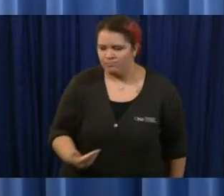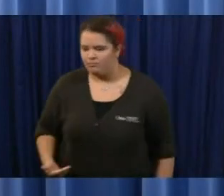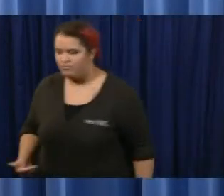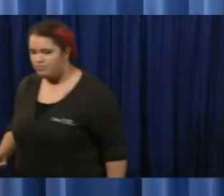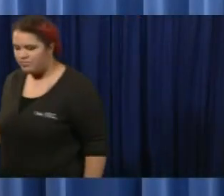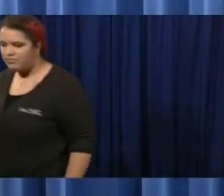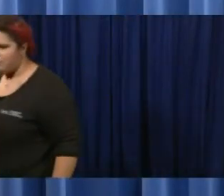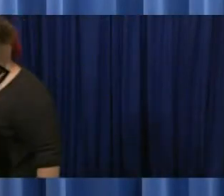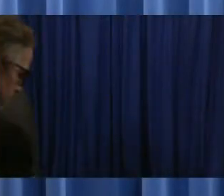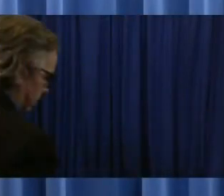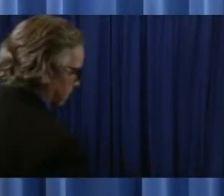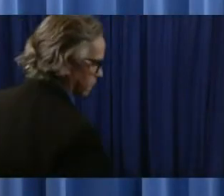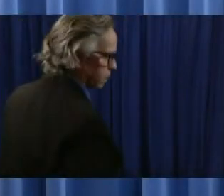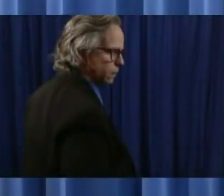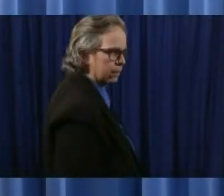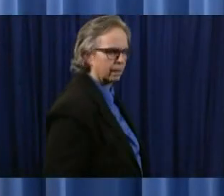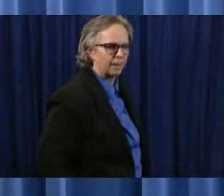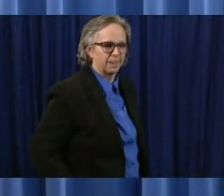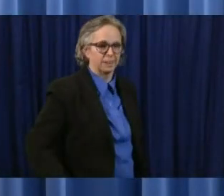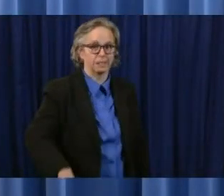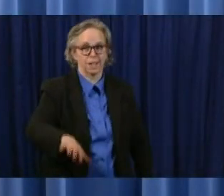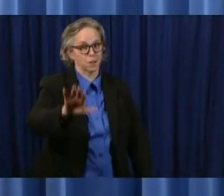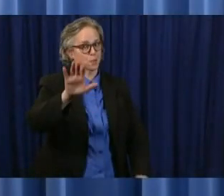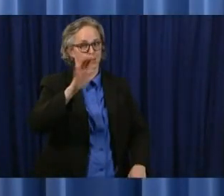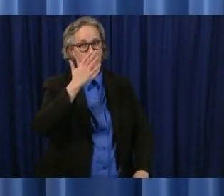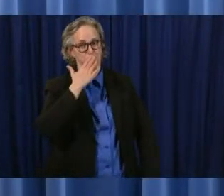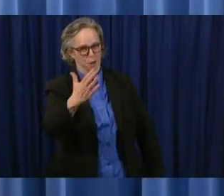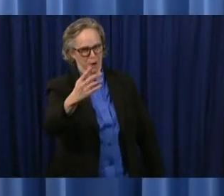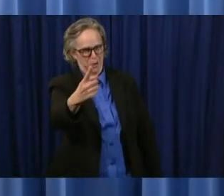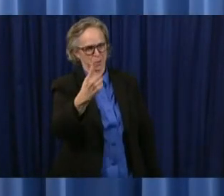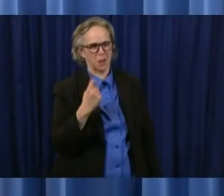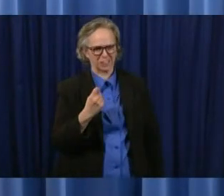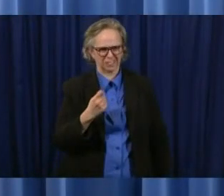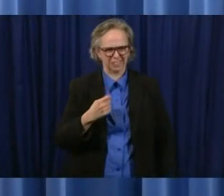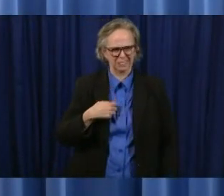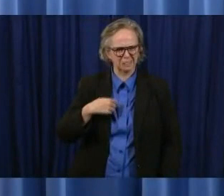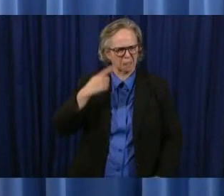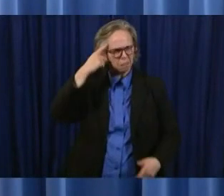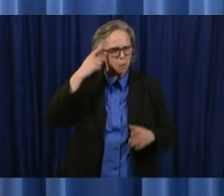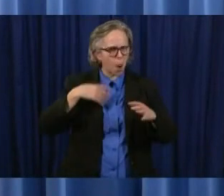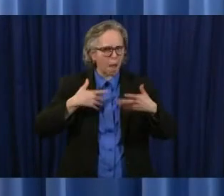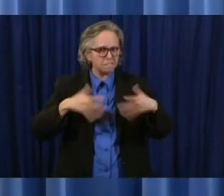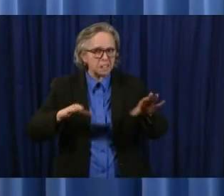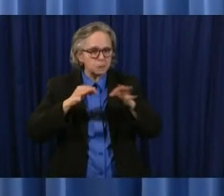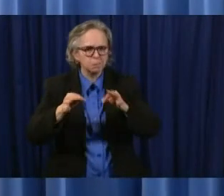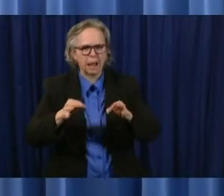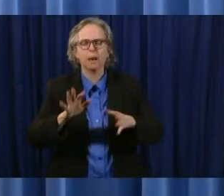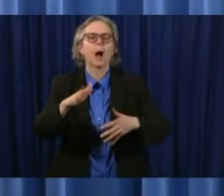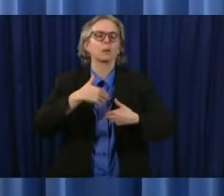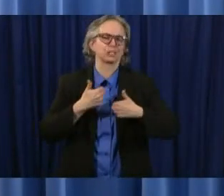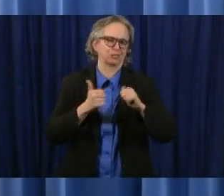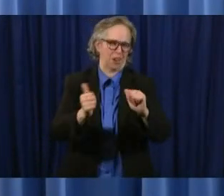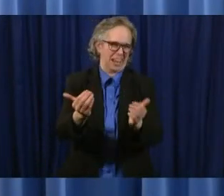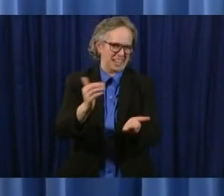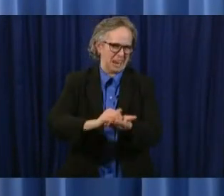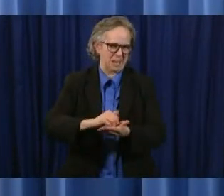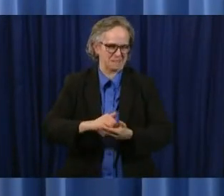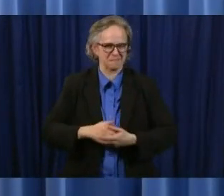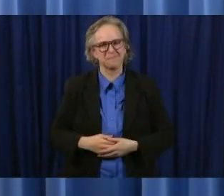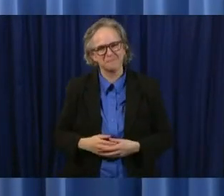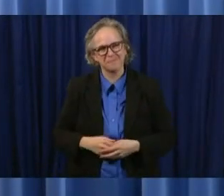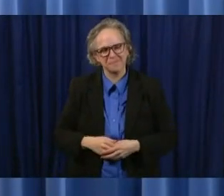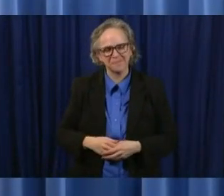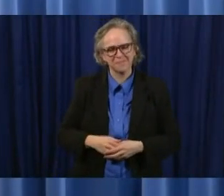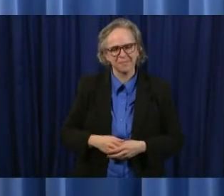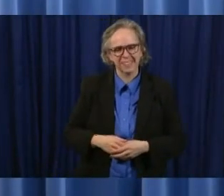well that's a good that's a good question i i thought i explained a little bit but let me let me try again we